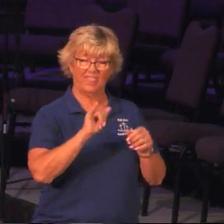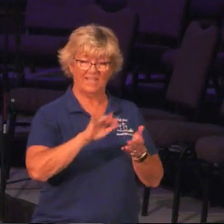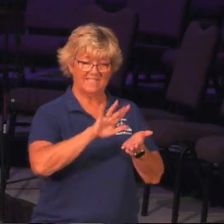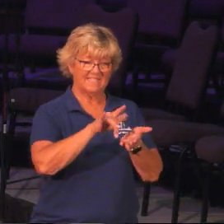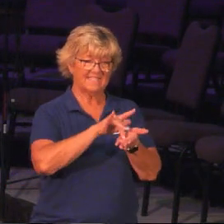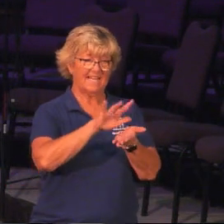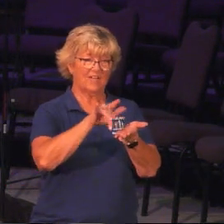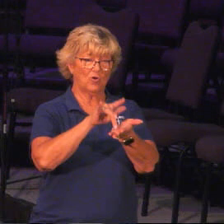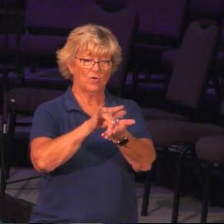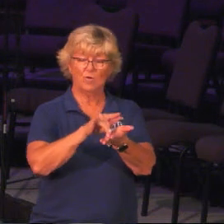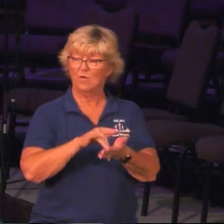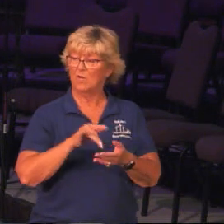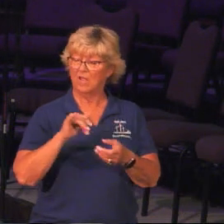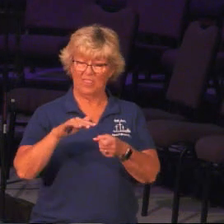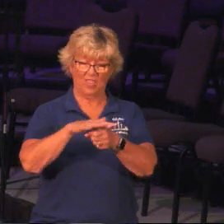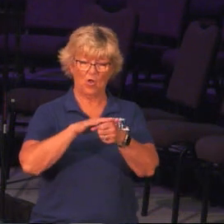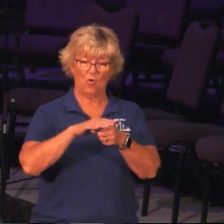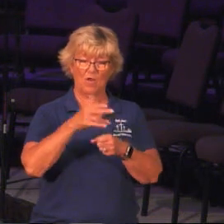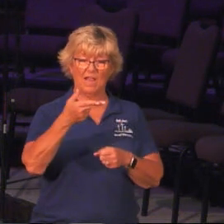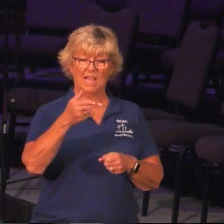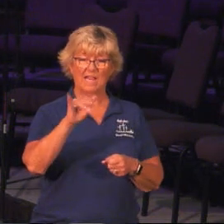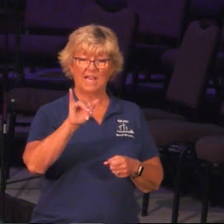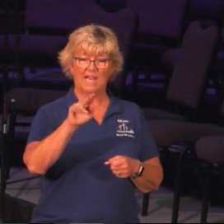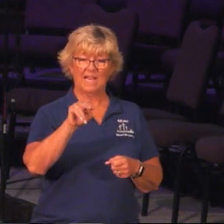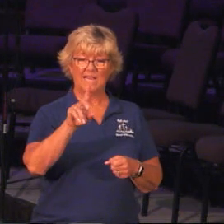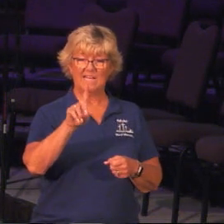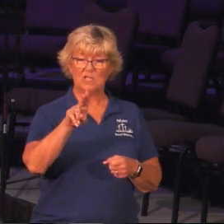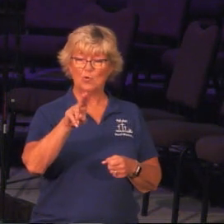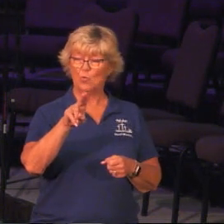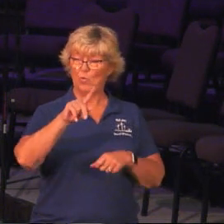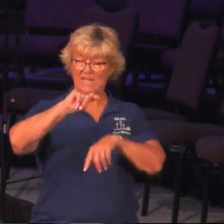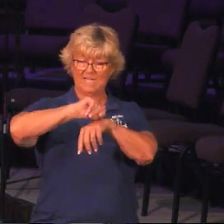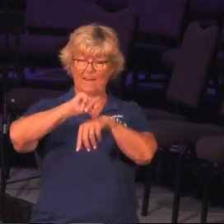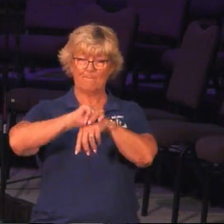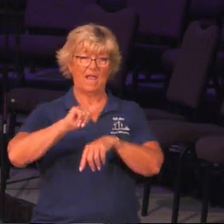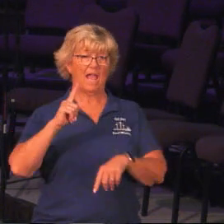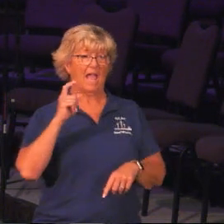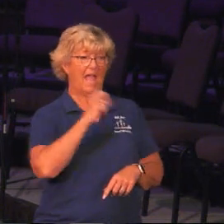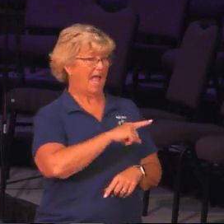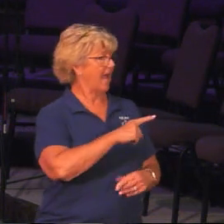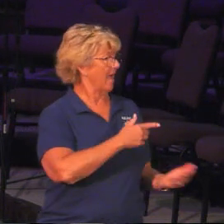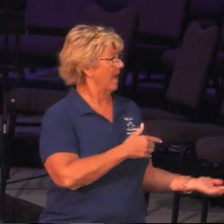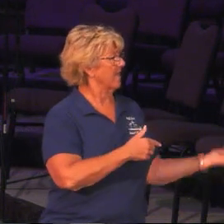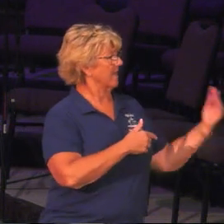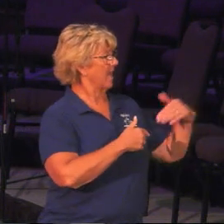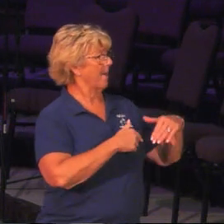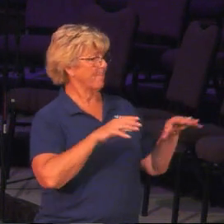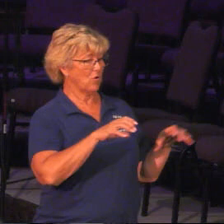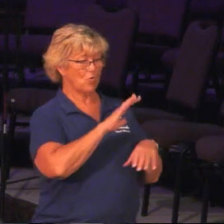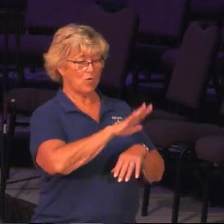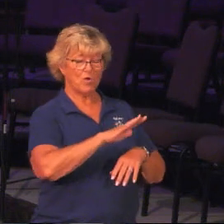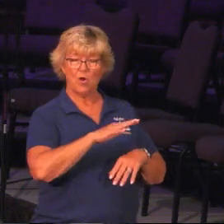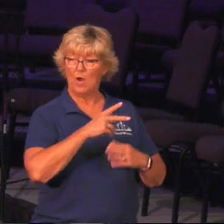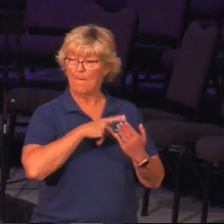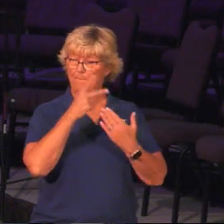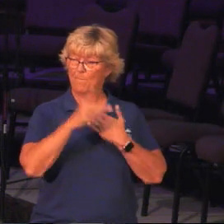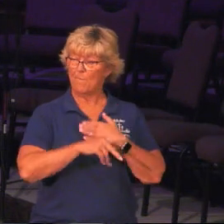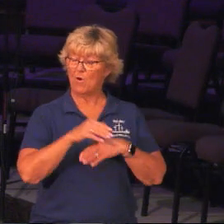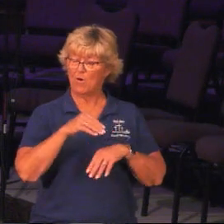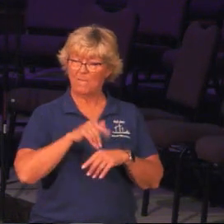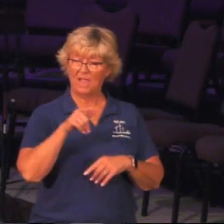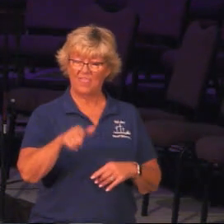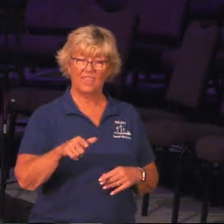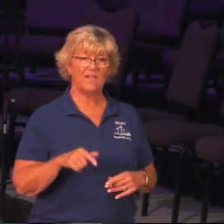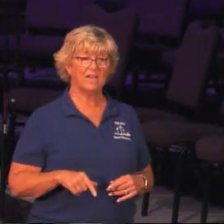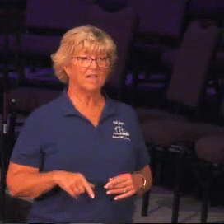that the local Hindu temple, the priests in that temple ask them, would you come and do your program at the Hindu temple? And Jesus